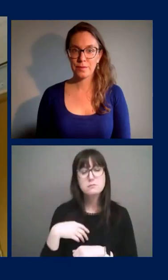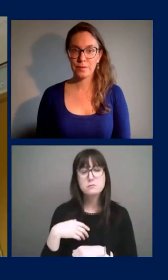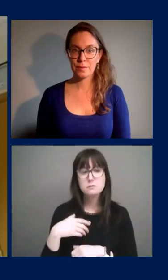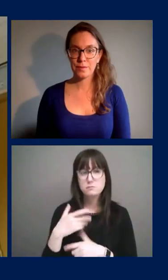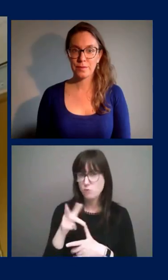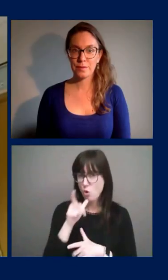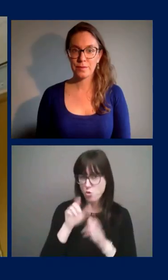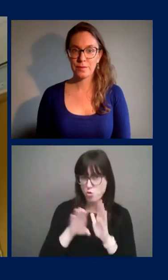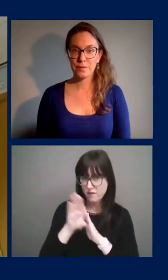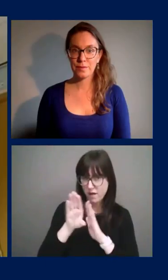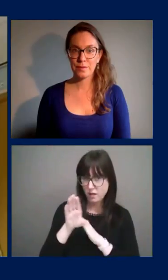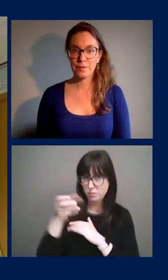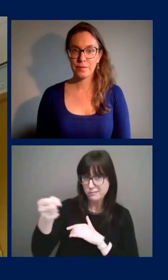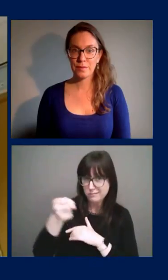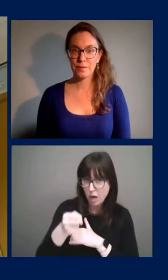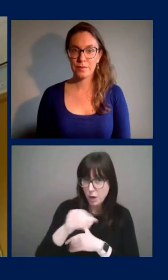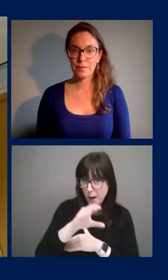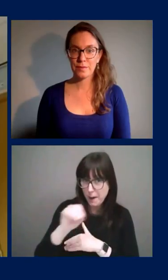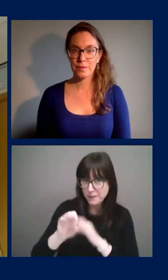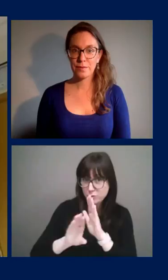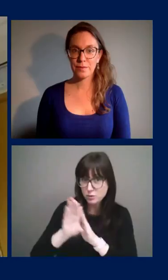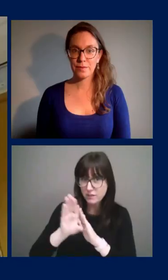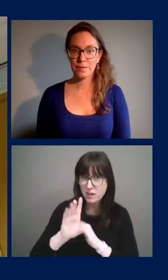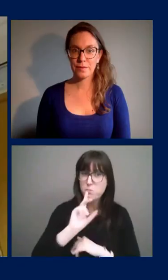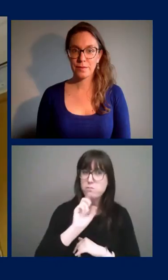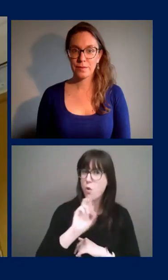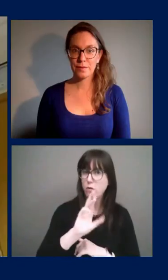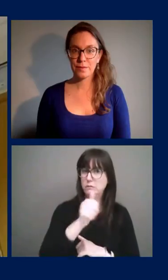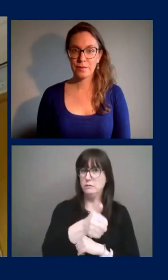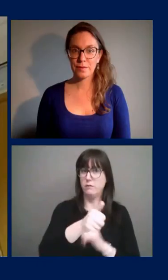or contracted out and how long did it take to develop?